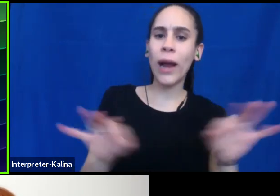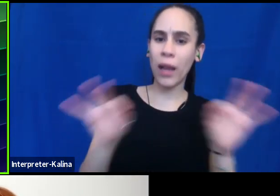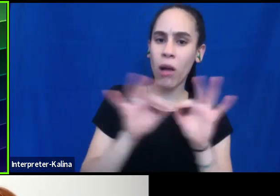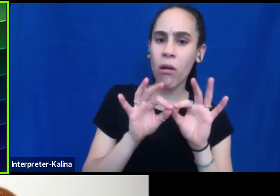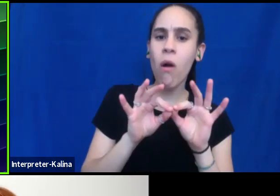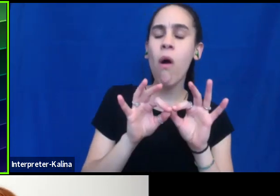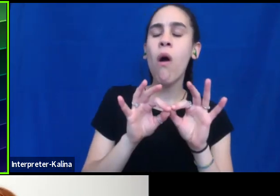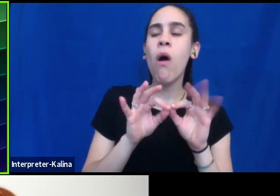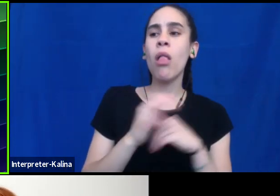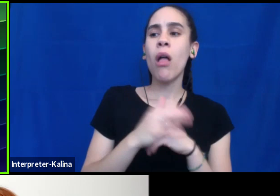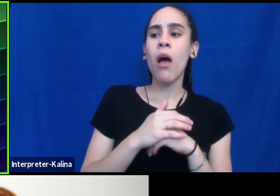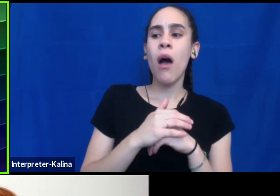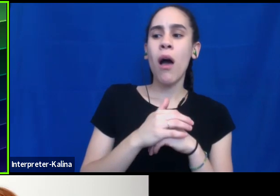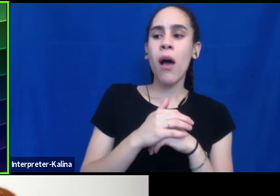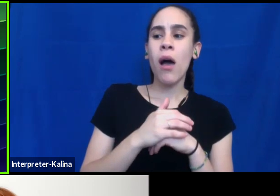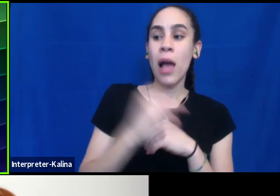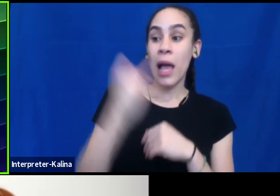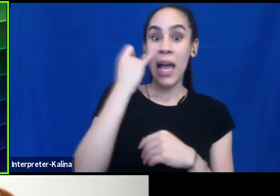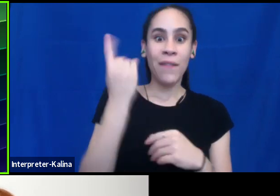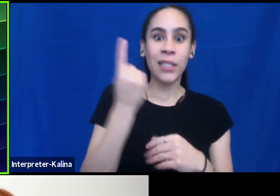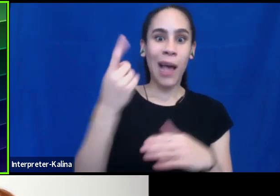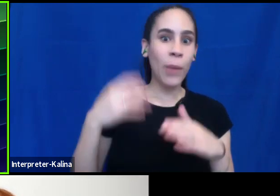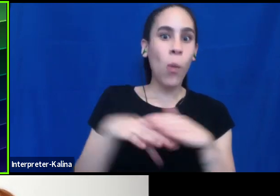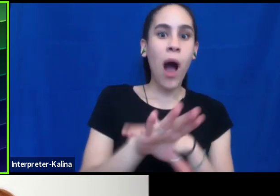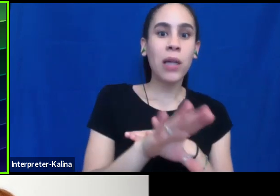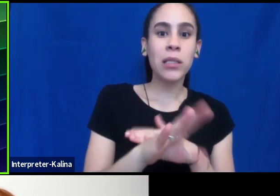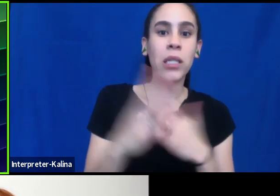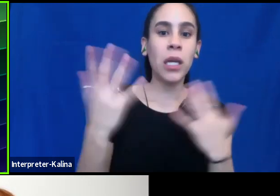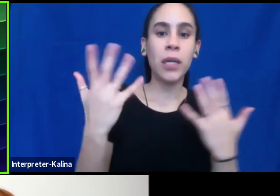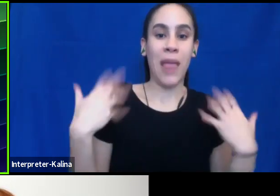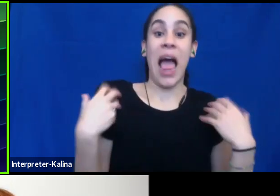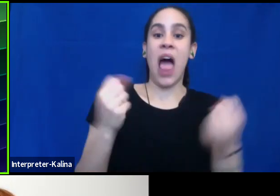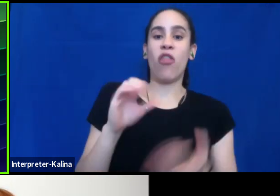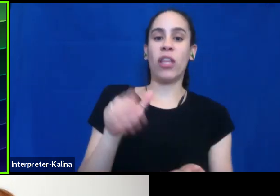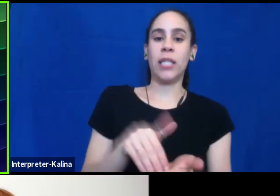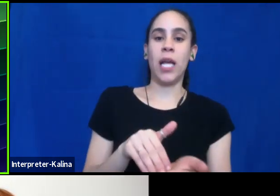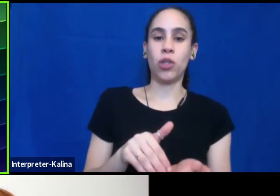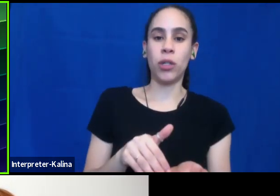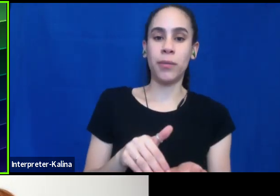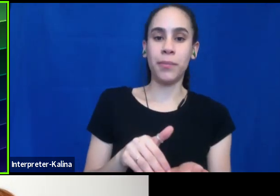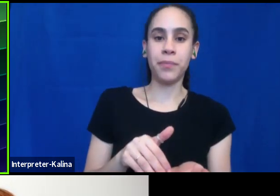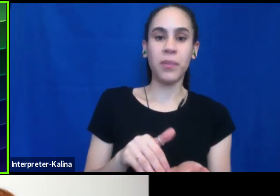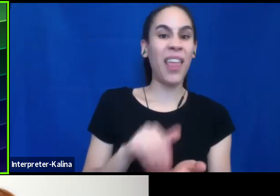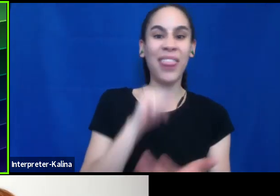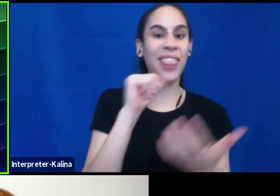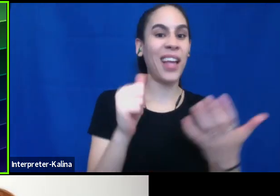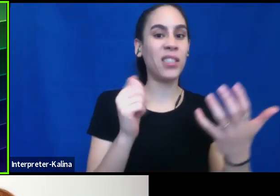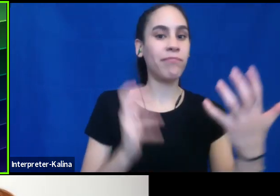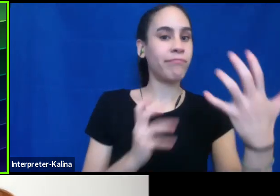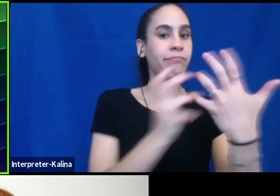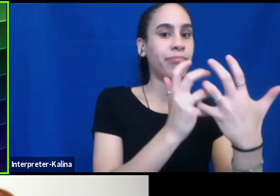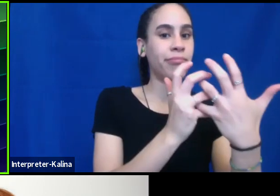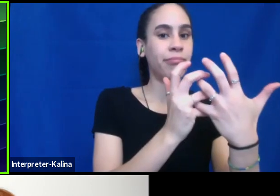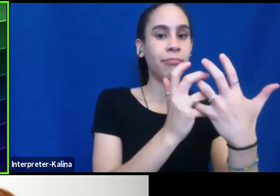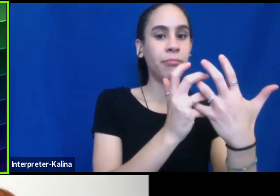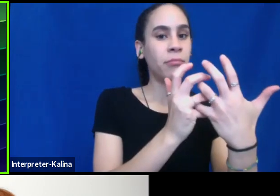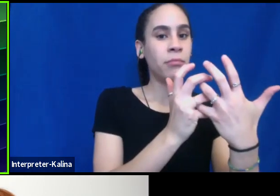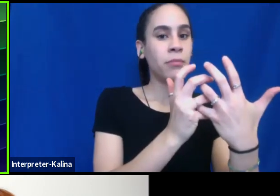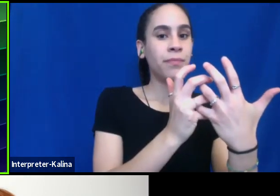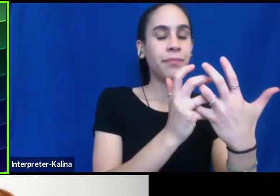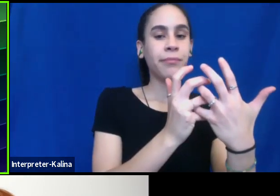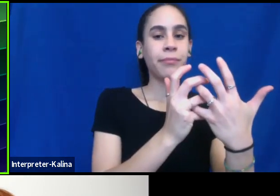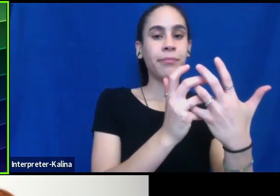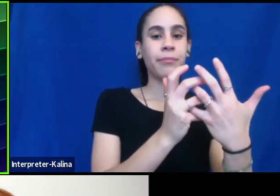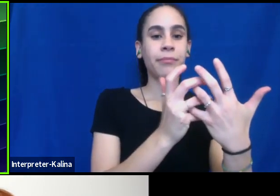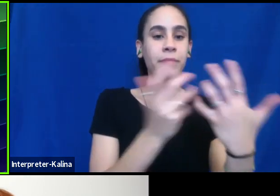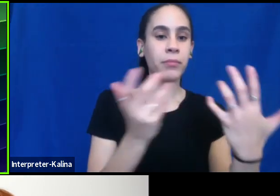into, um, you know, uh, let's say a health center and they don't fit, they don't fit the forms, they don't fit, you know,